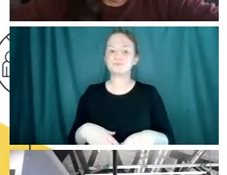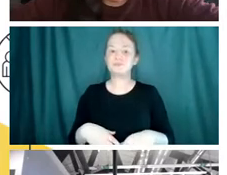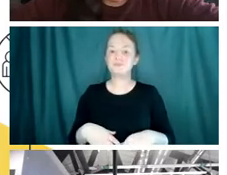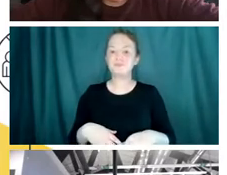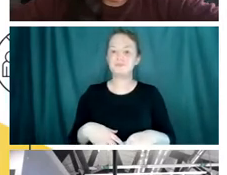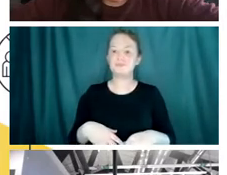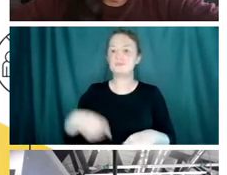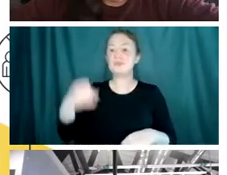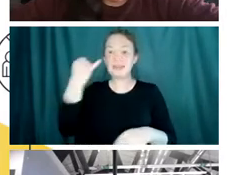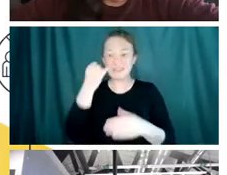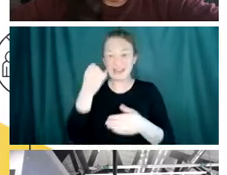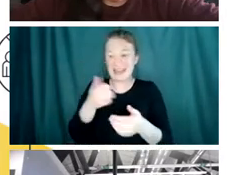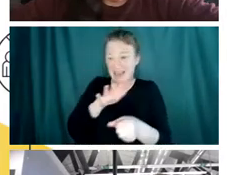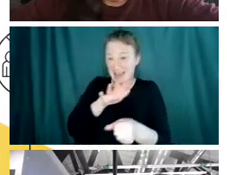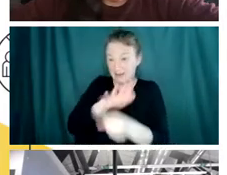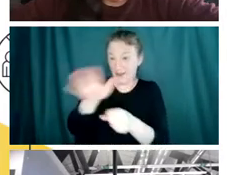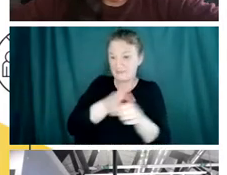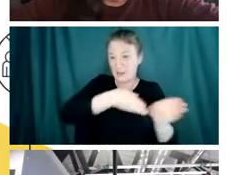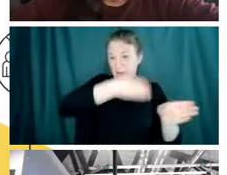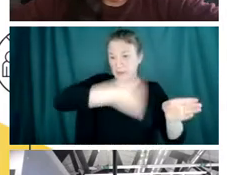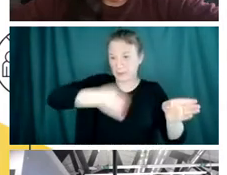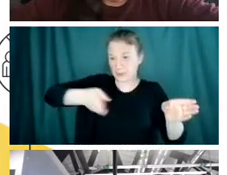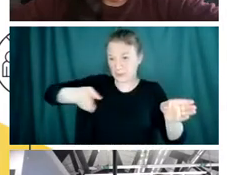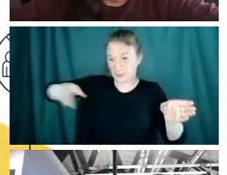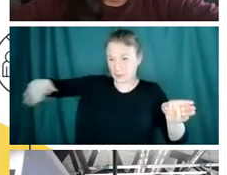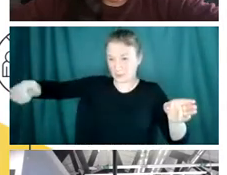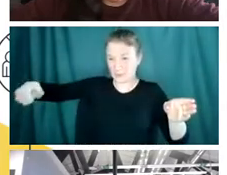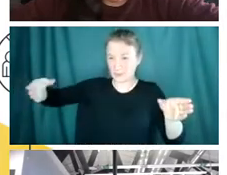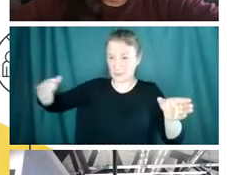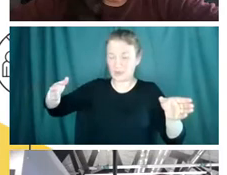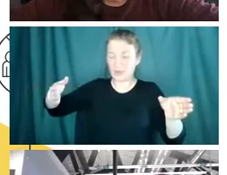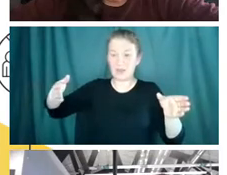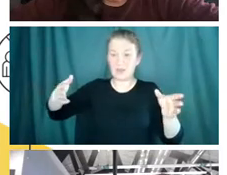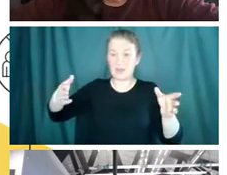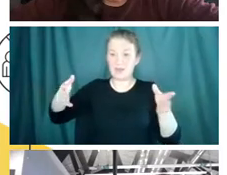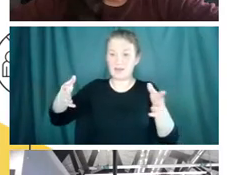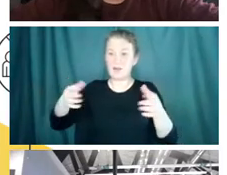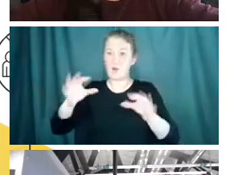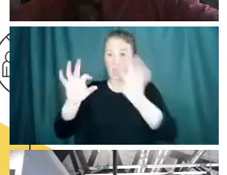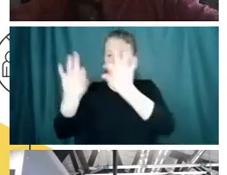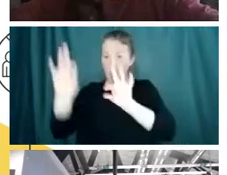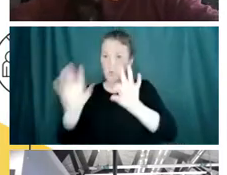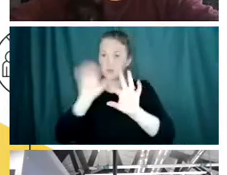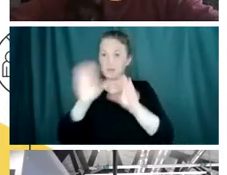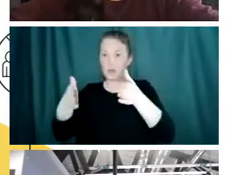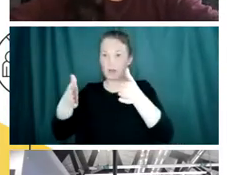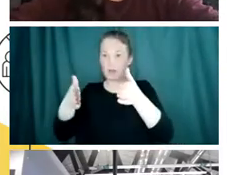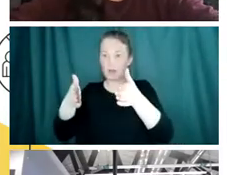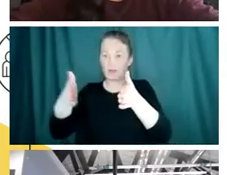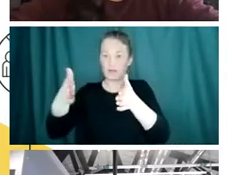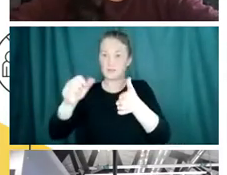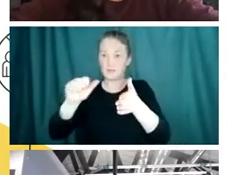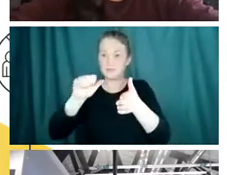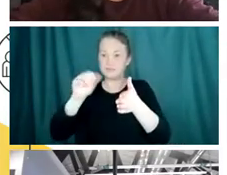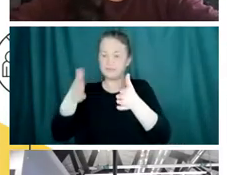you've got enough of them and they're, they're turned slightly differently, the holes won't match up and you can't get something through all of them